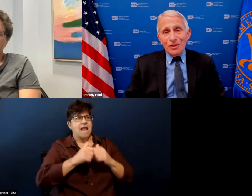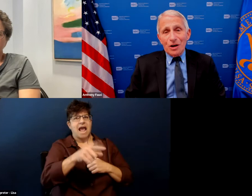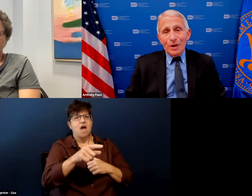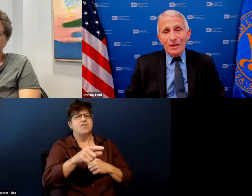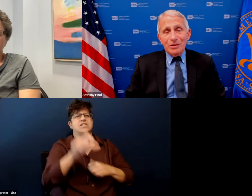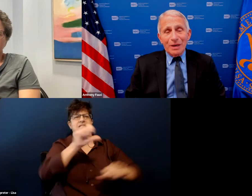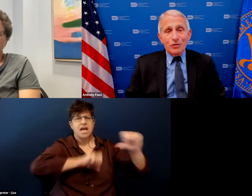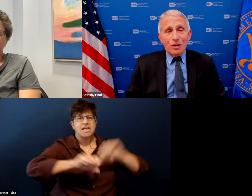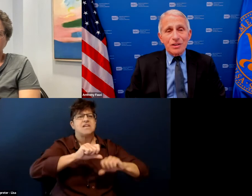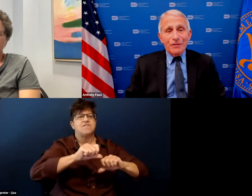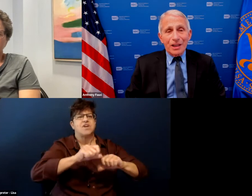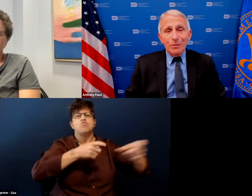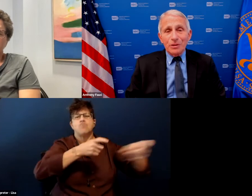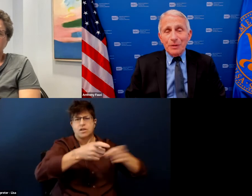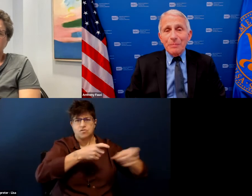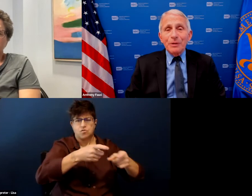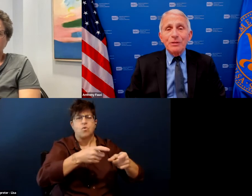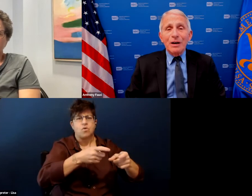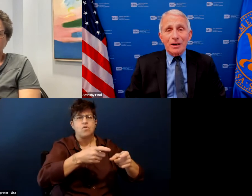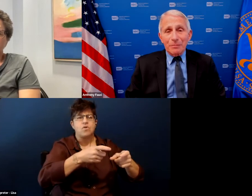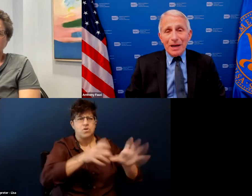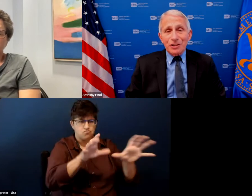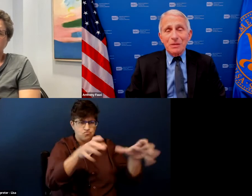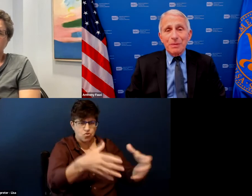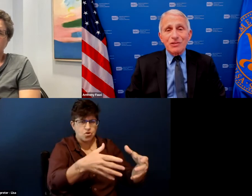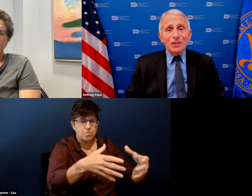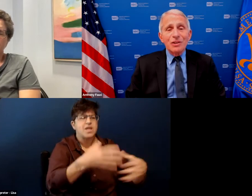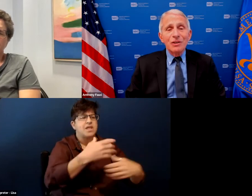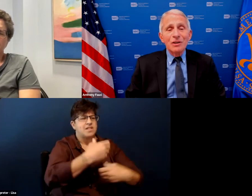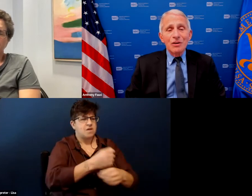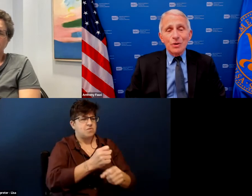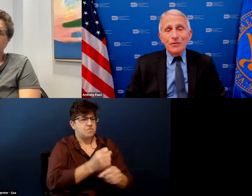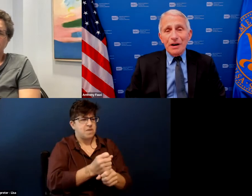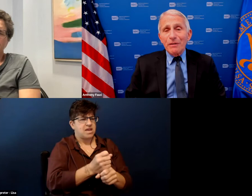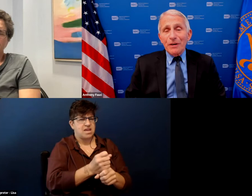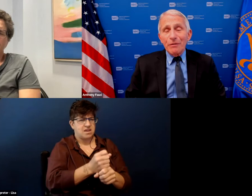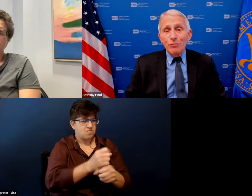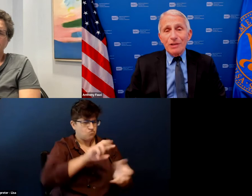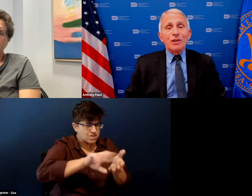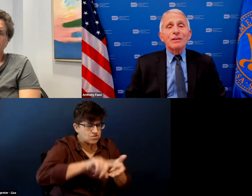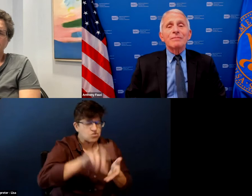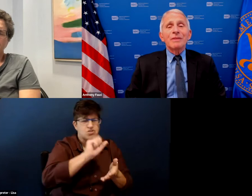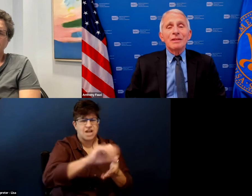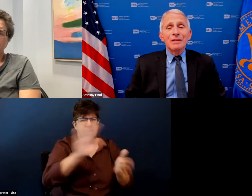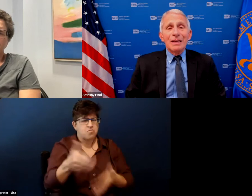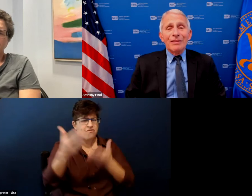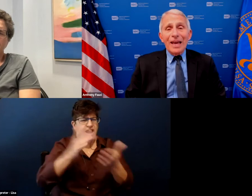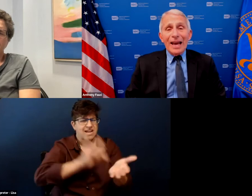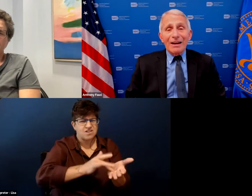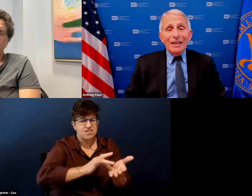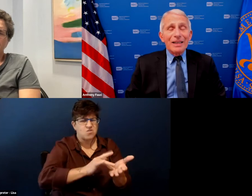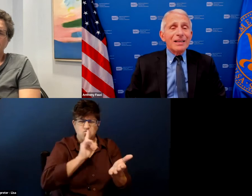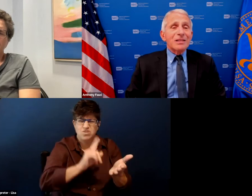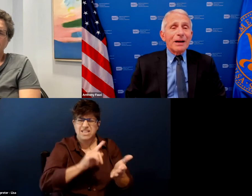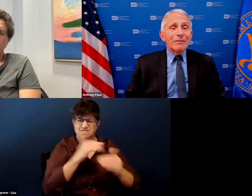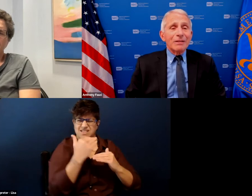trials going to make drugs available to people on a compassionate basis was very very rigid and they